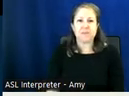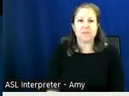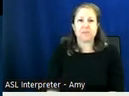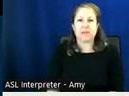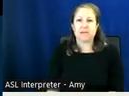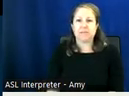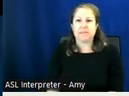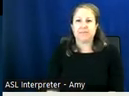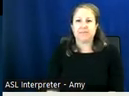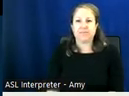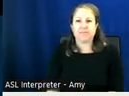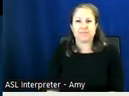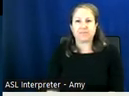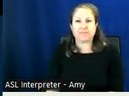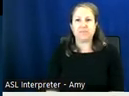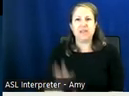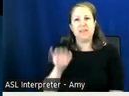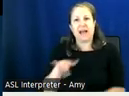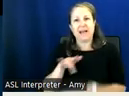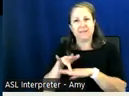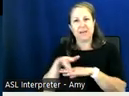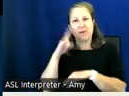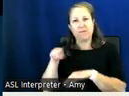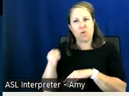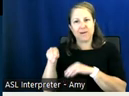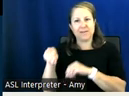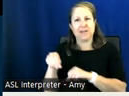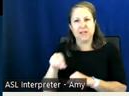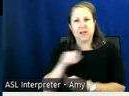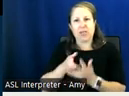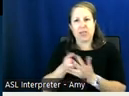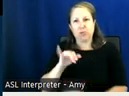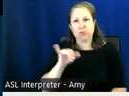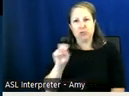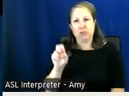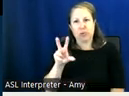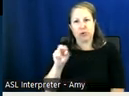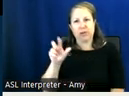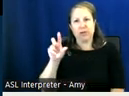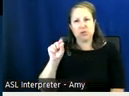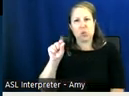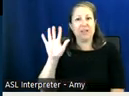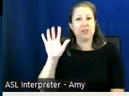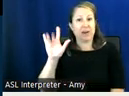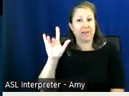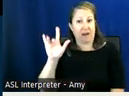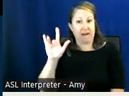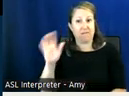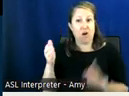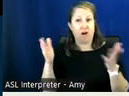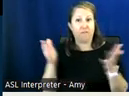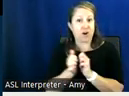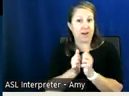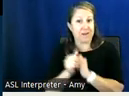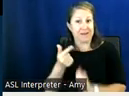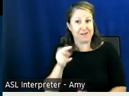is um is it's available for expenditure through um june 30th of 2025 to offer competitive grants for the